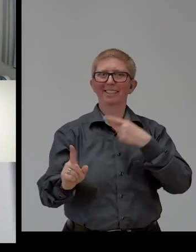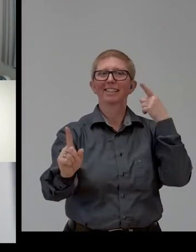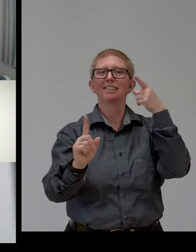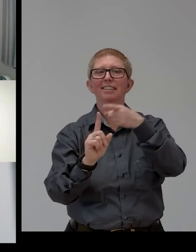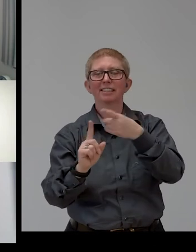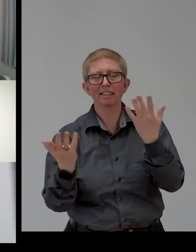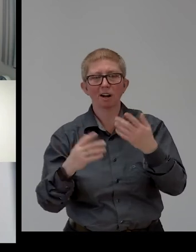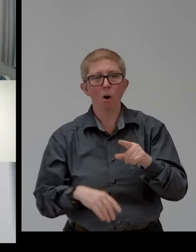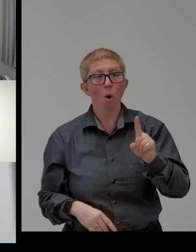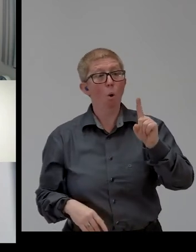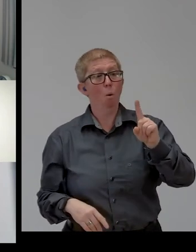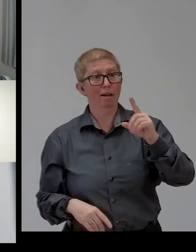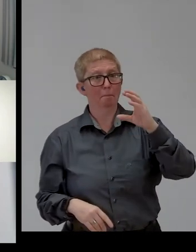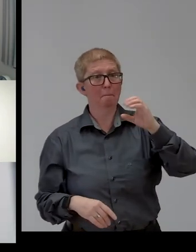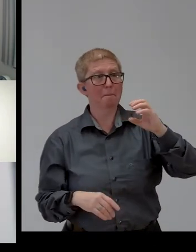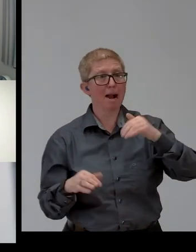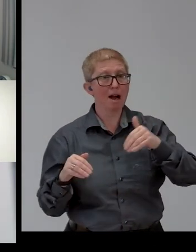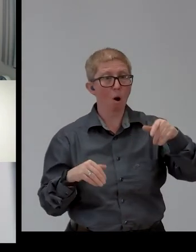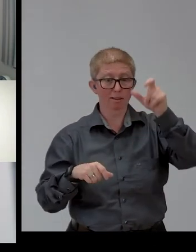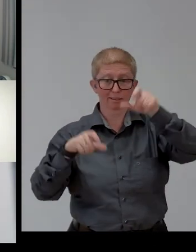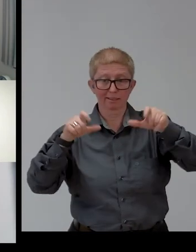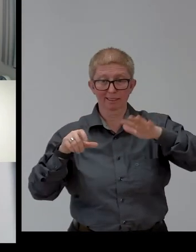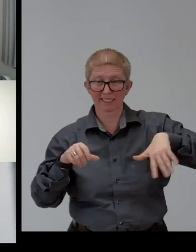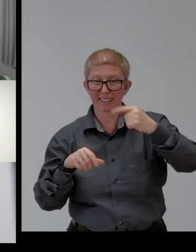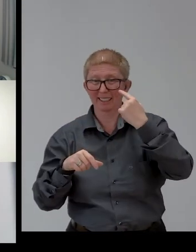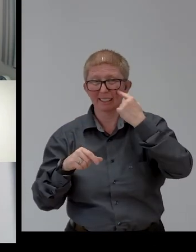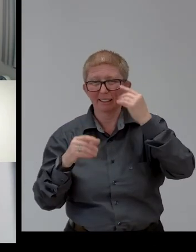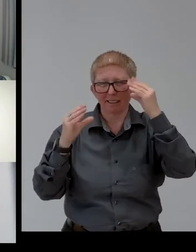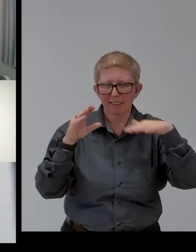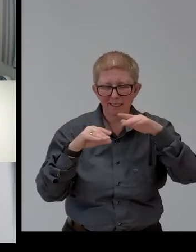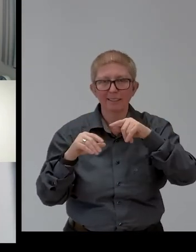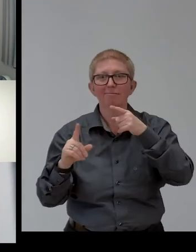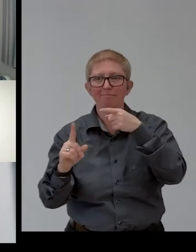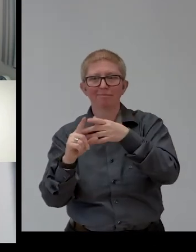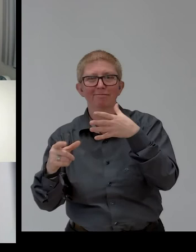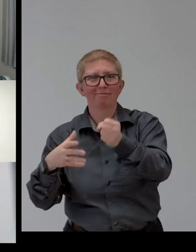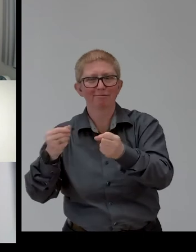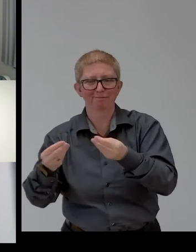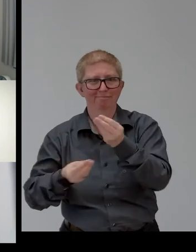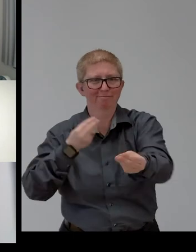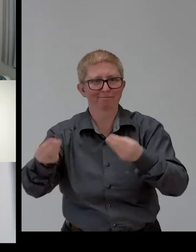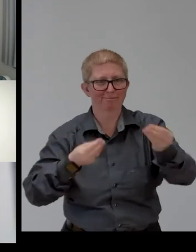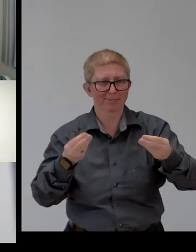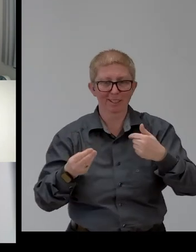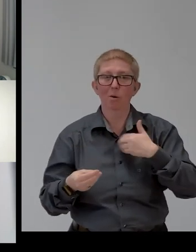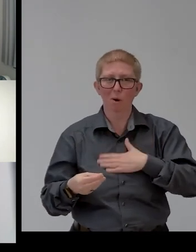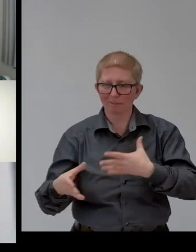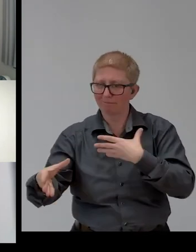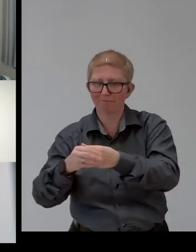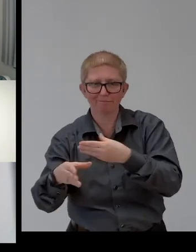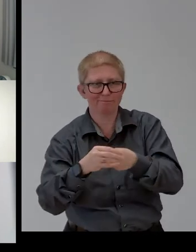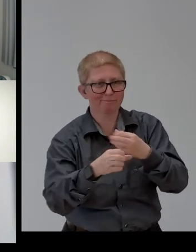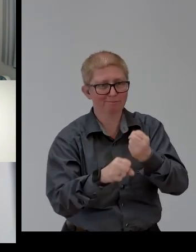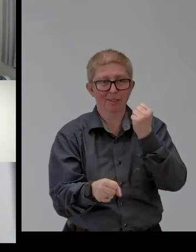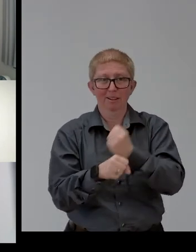across the globe. And we would like to partner with many organizations and make this solution available in different contexts. And